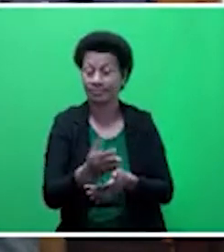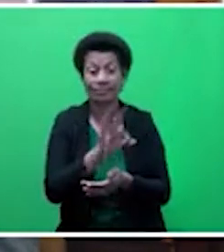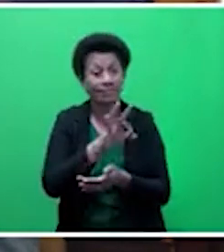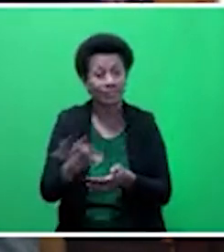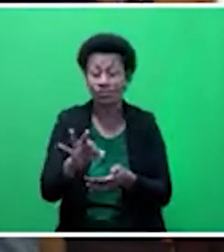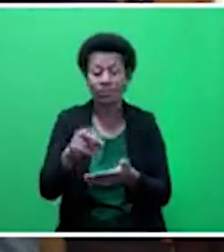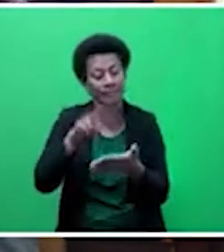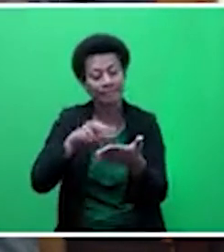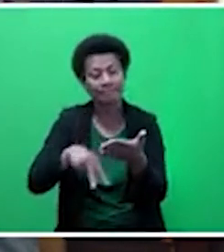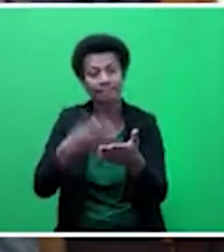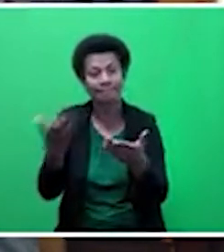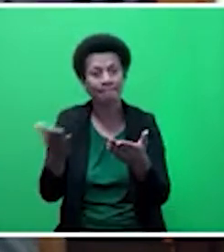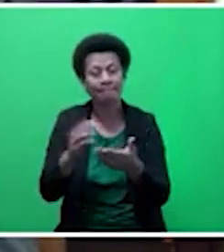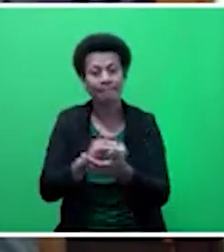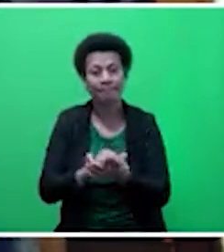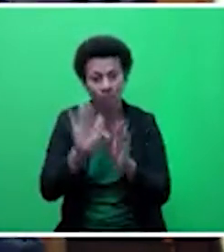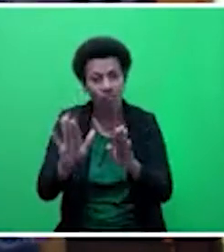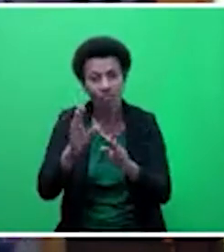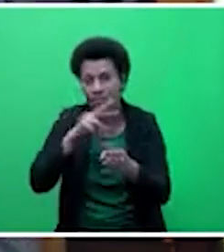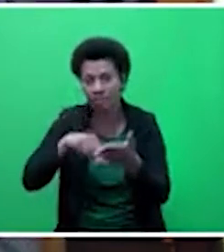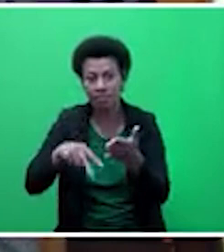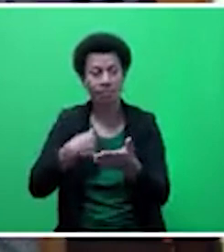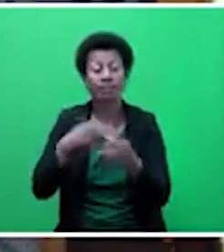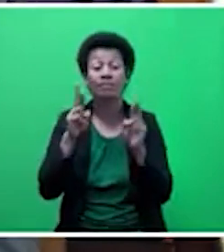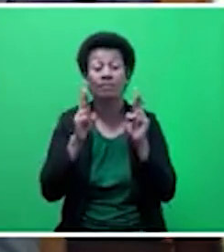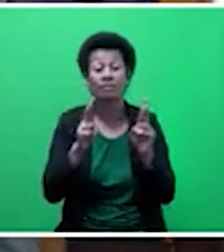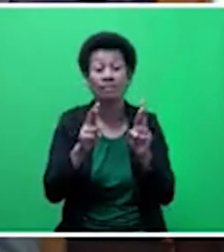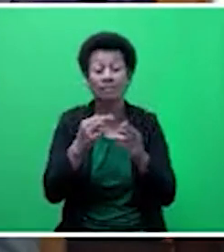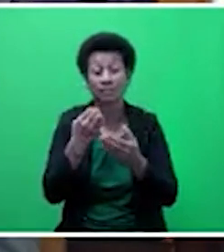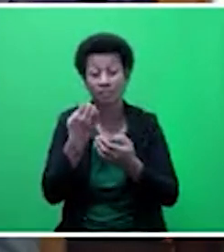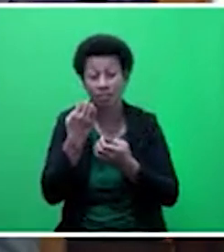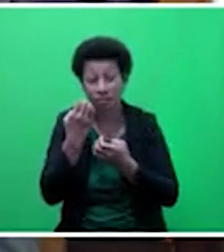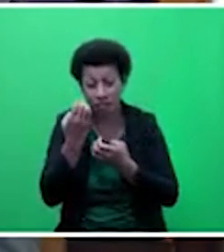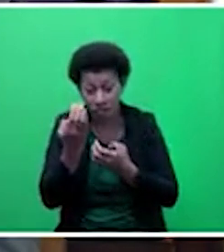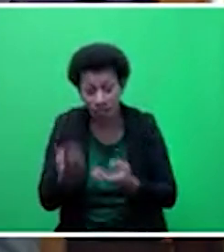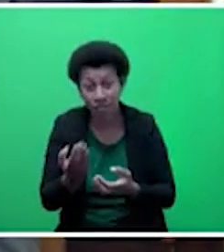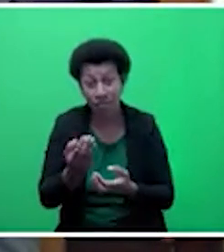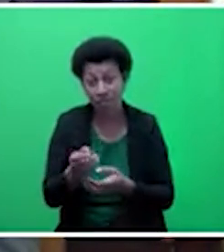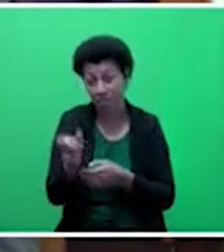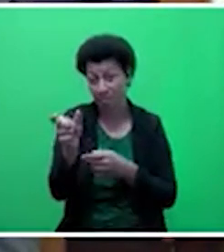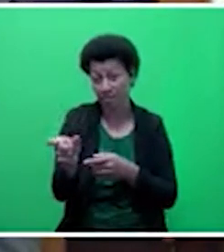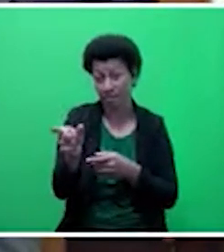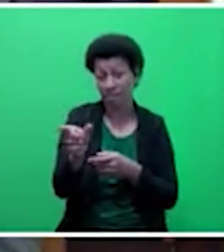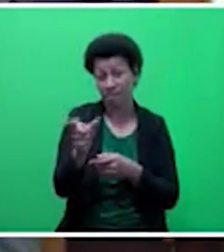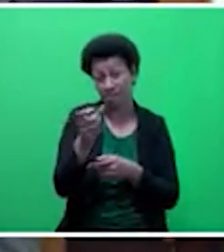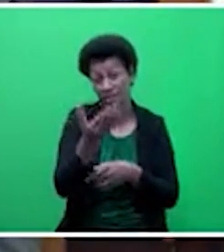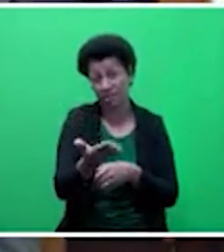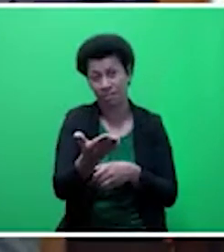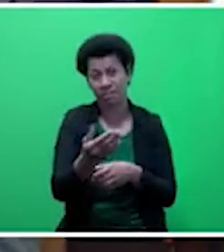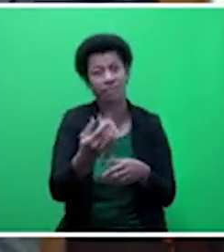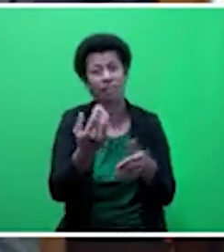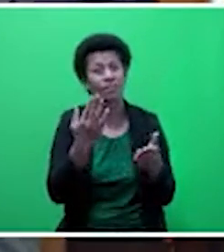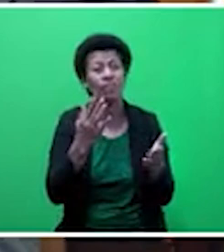Stop reading into things. I wish, I wish Honorable Prasad was vociferous as he is today if he was vociferous like that in